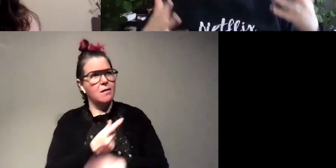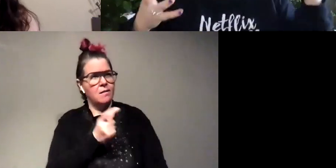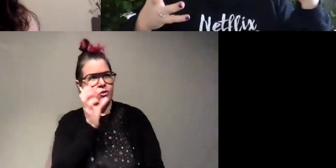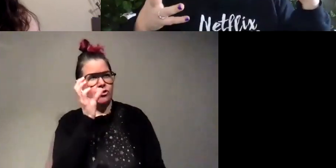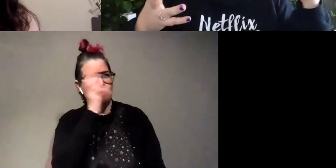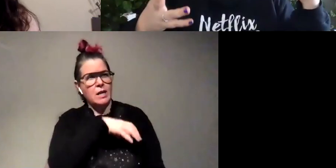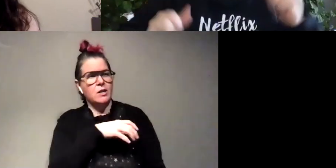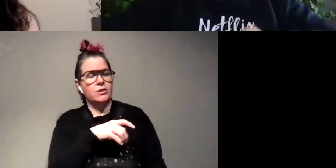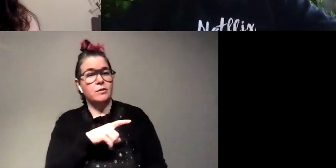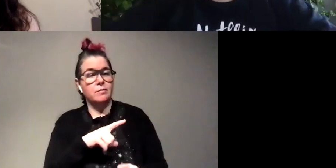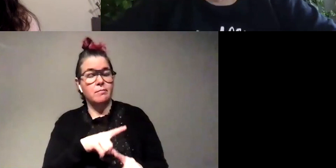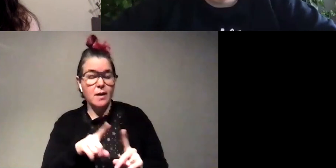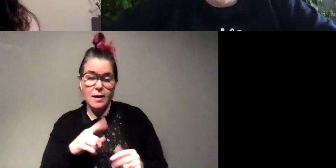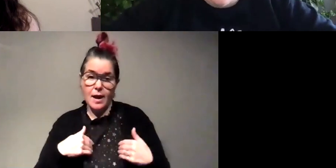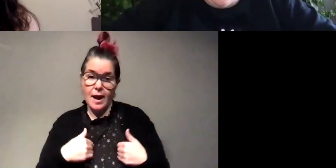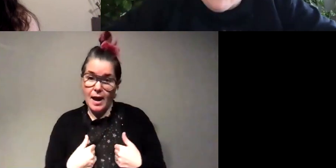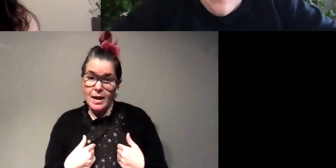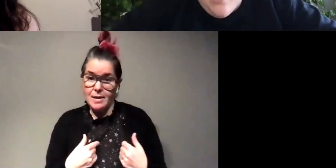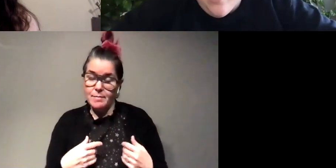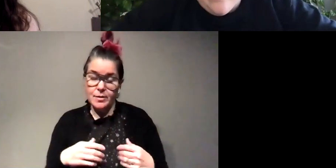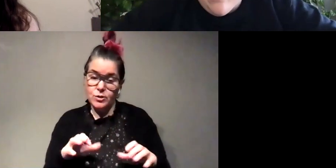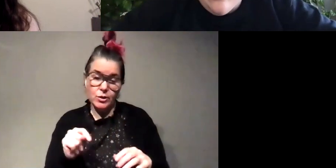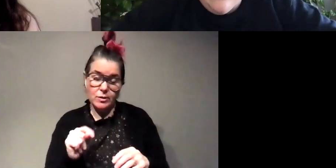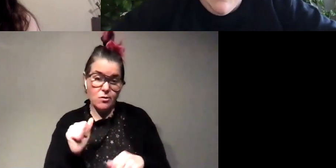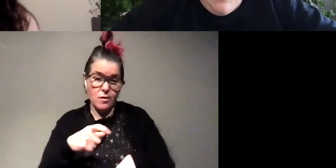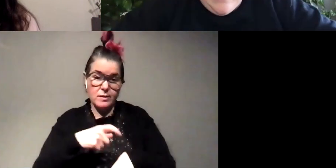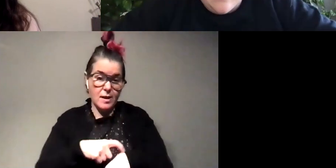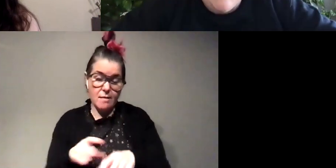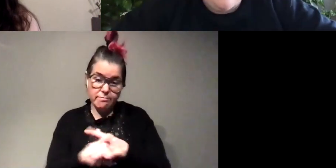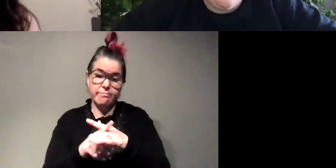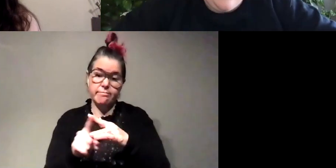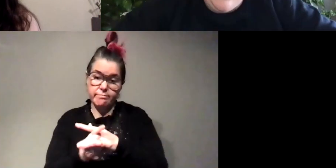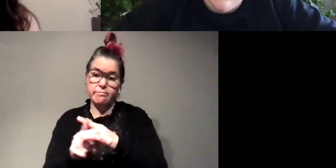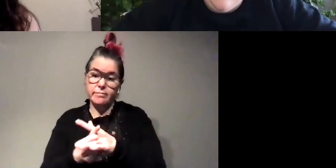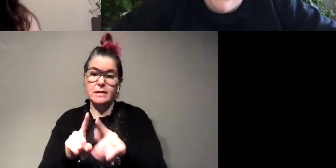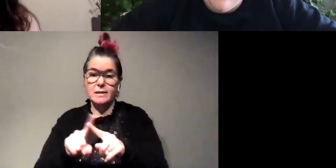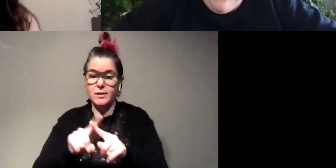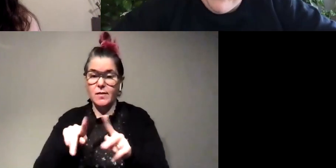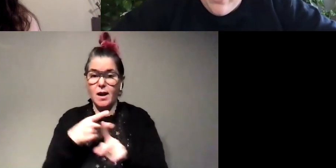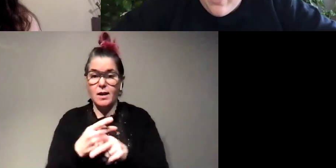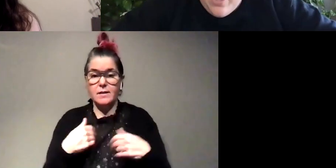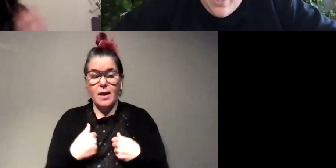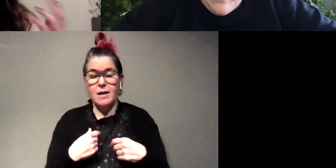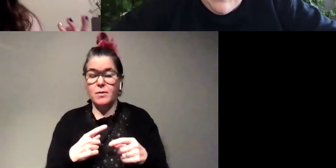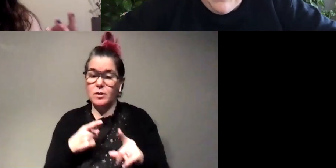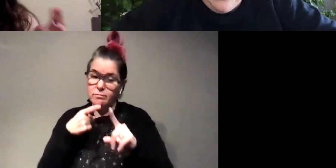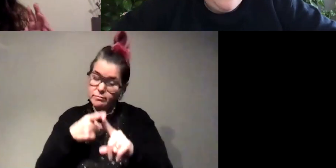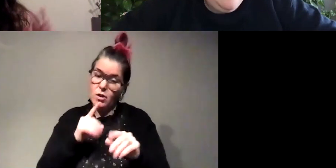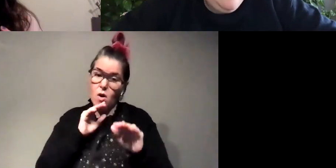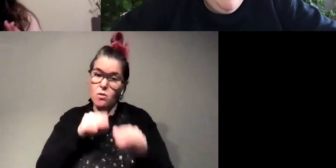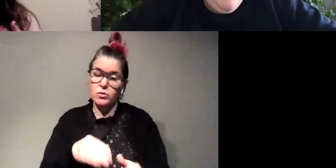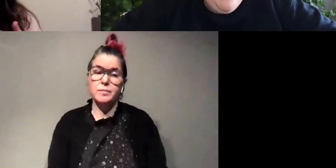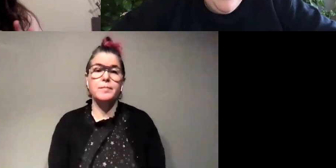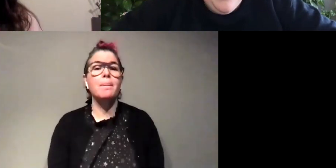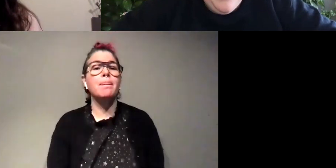animals do it all the time uh in all different places especially in the ocean another cool thing about